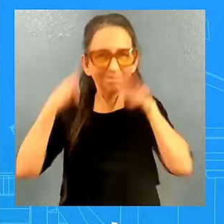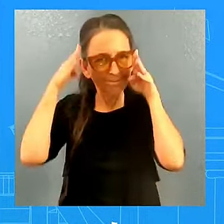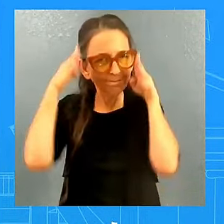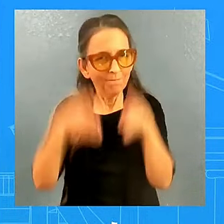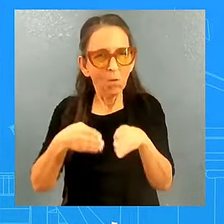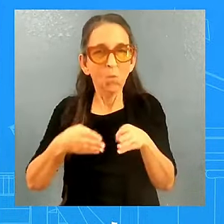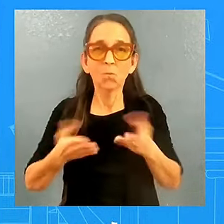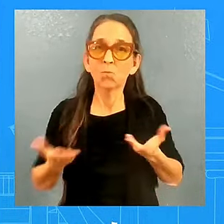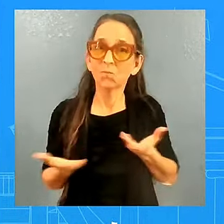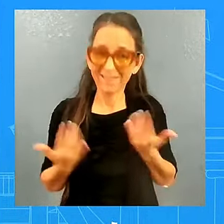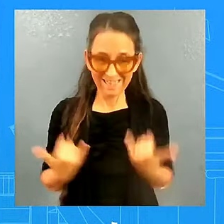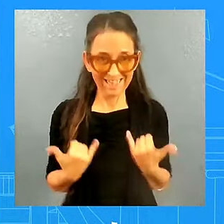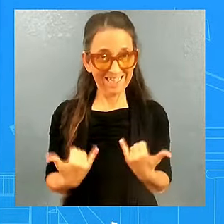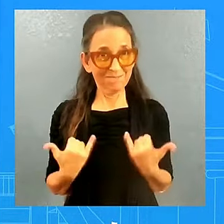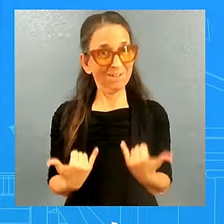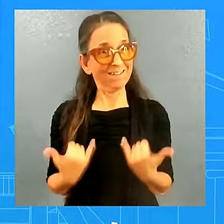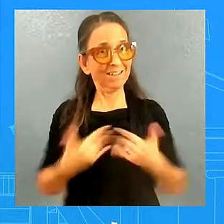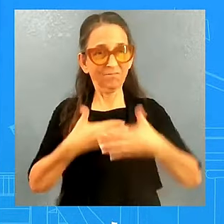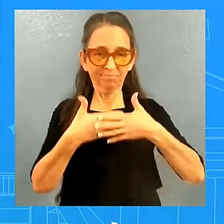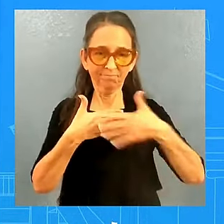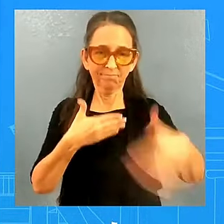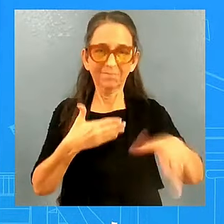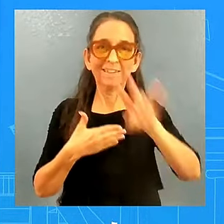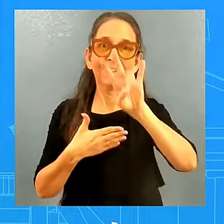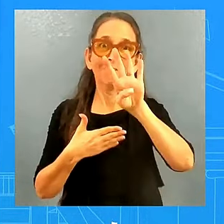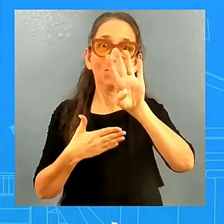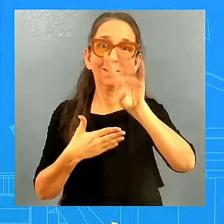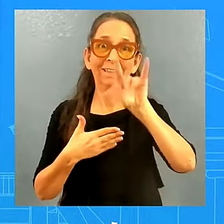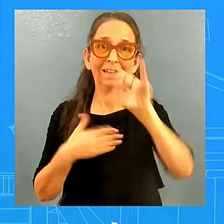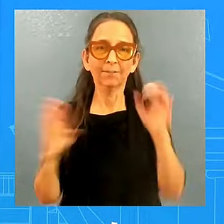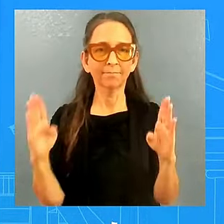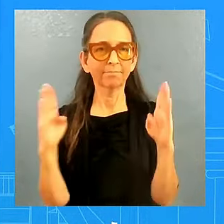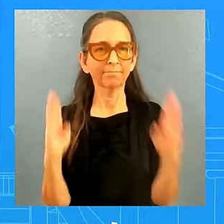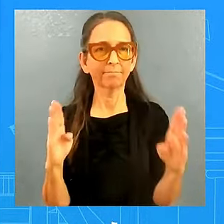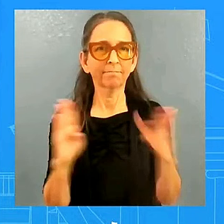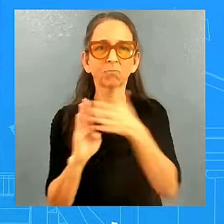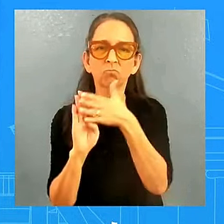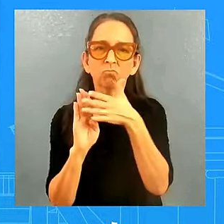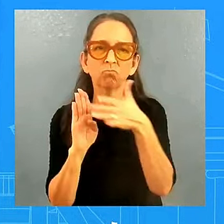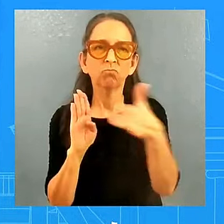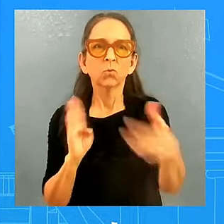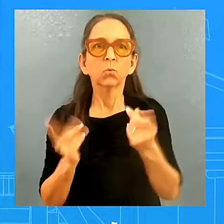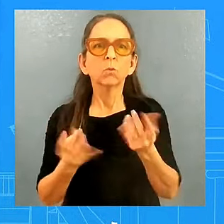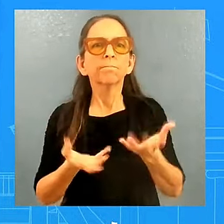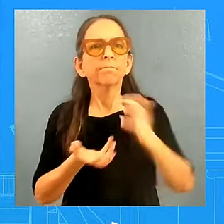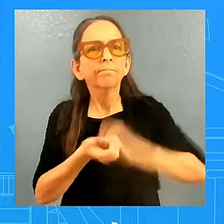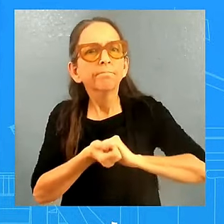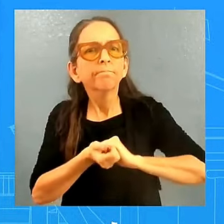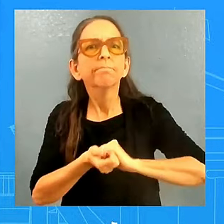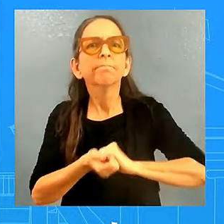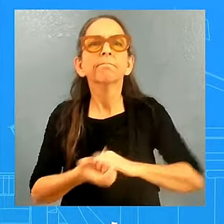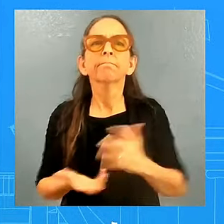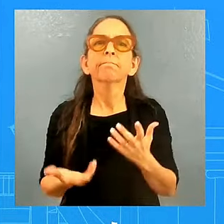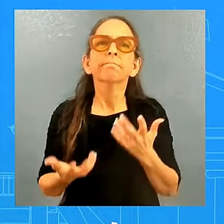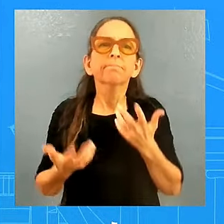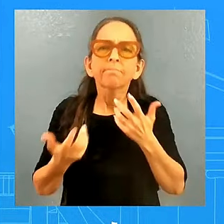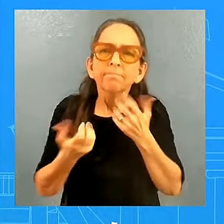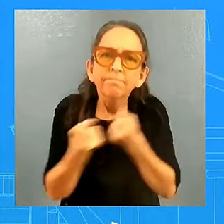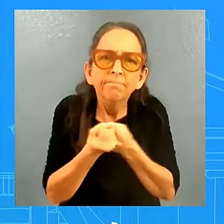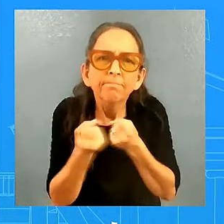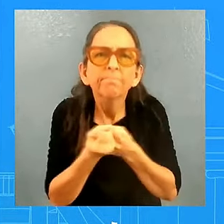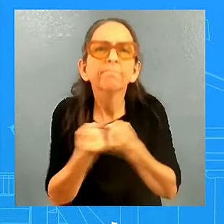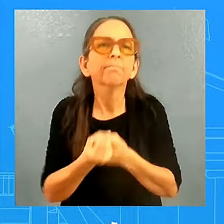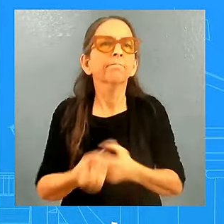As you've seen, this president, our allies and partners have rallied behind Ukraine, stood up